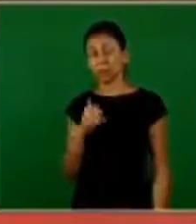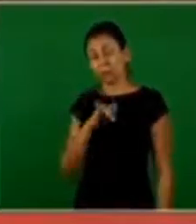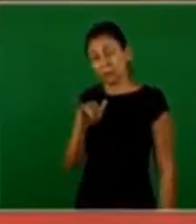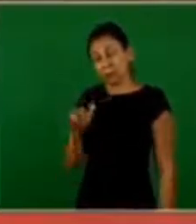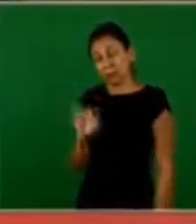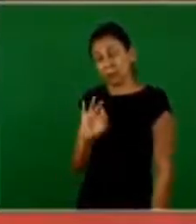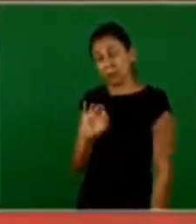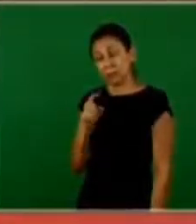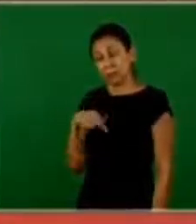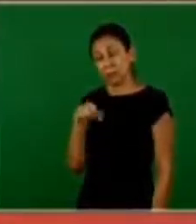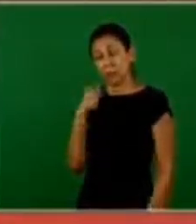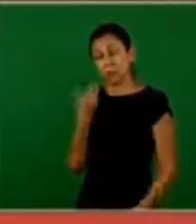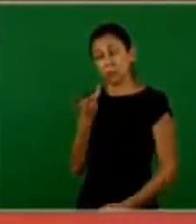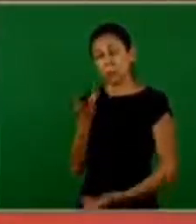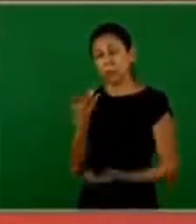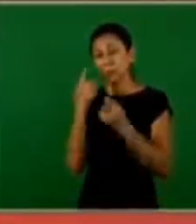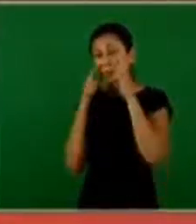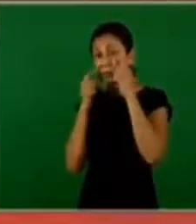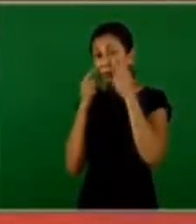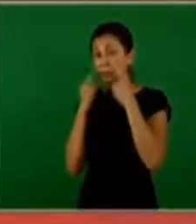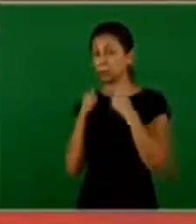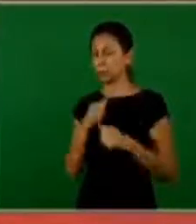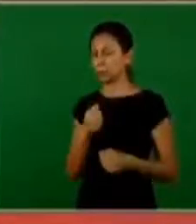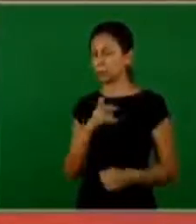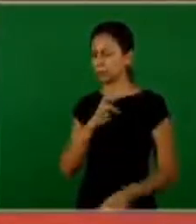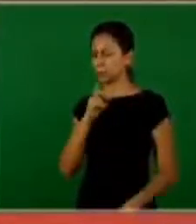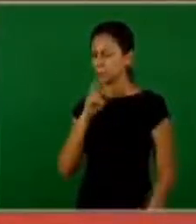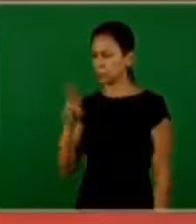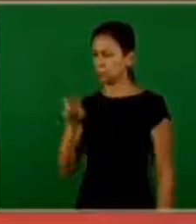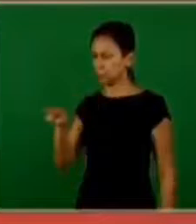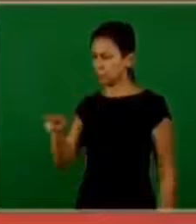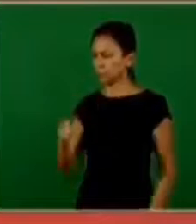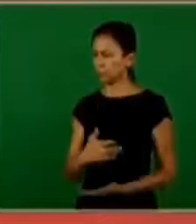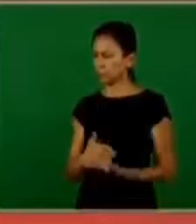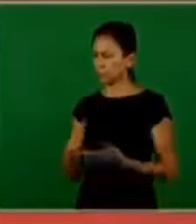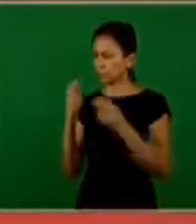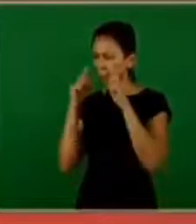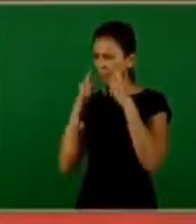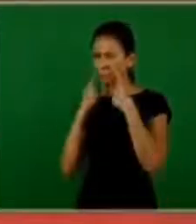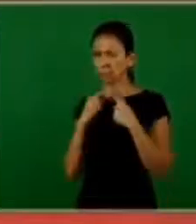don't want to make you feel uncomfortable, but I want to cry.